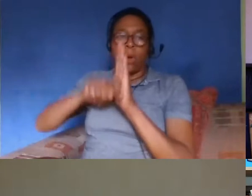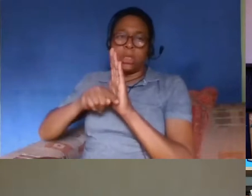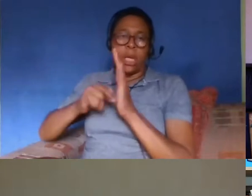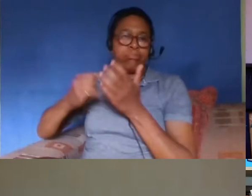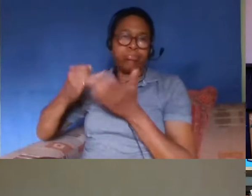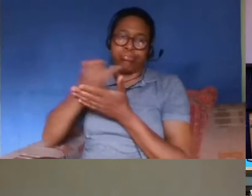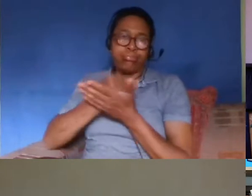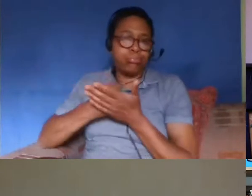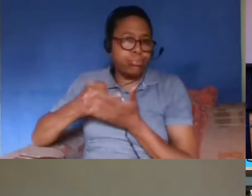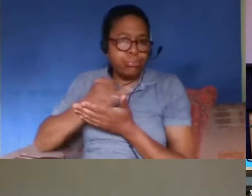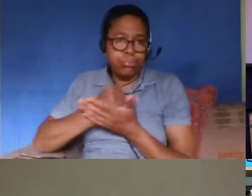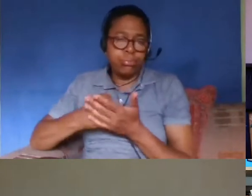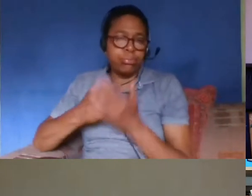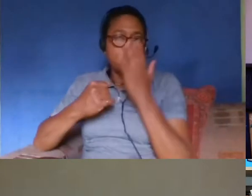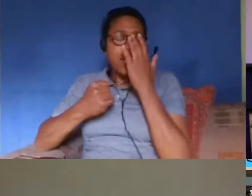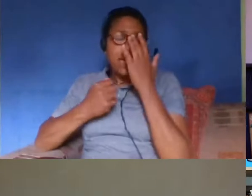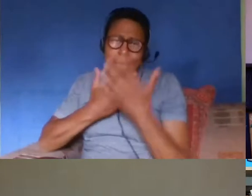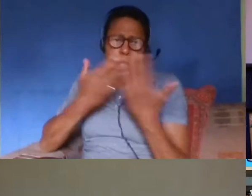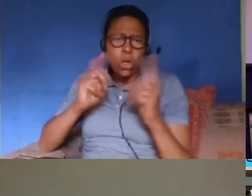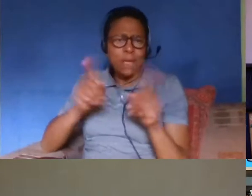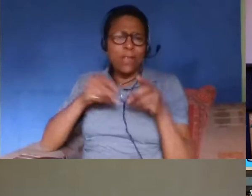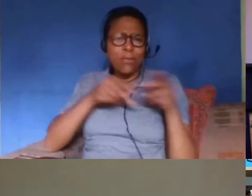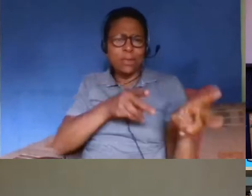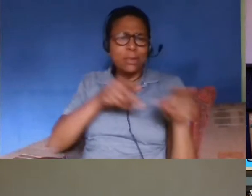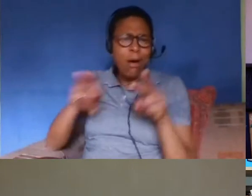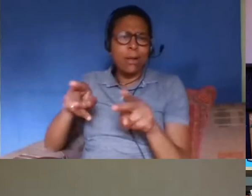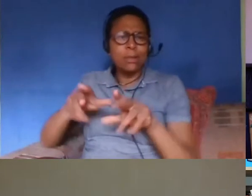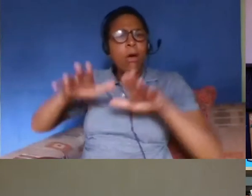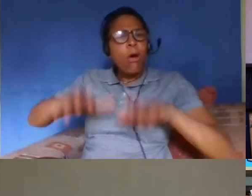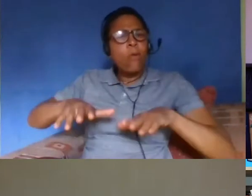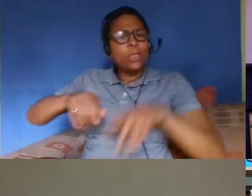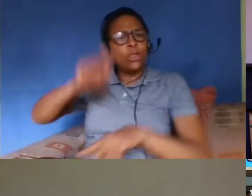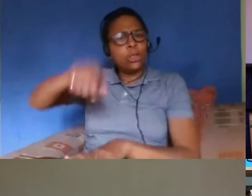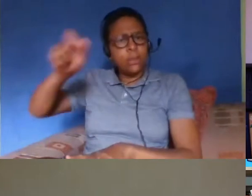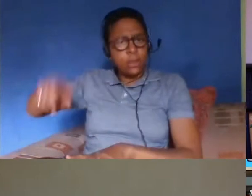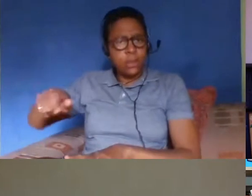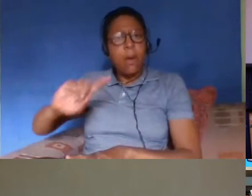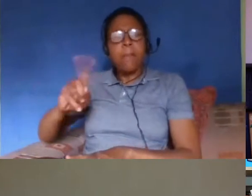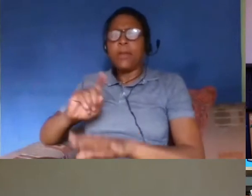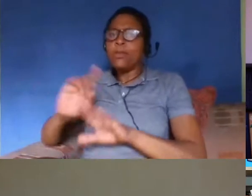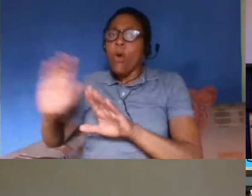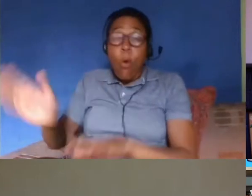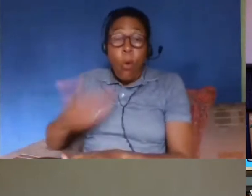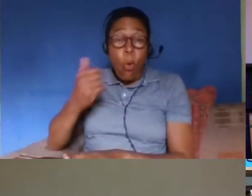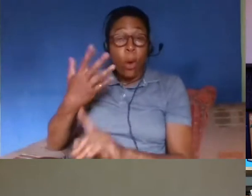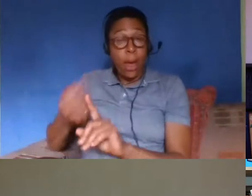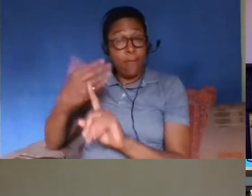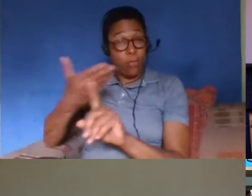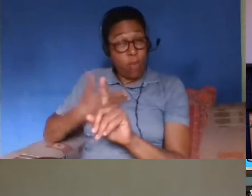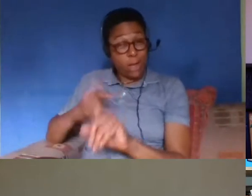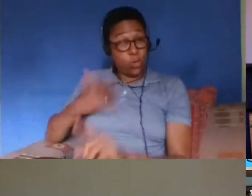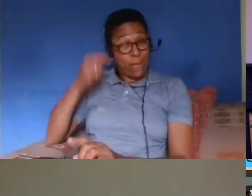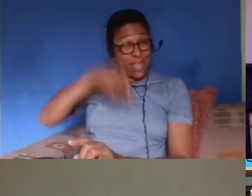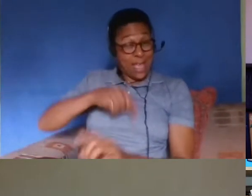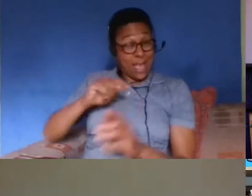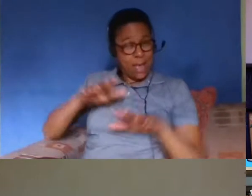several different types of british national but not all of those types of british national have a right to live in the united kingdom have a right to live in britain you might